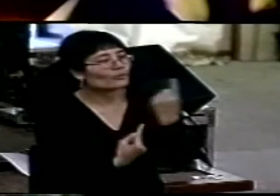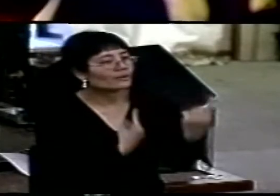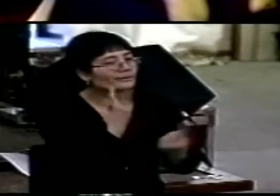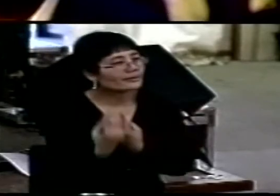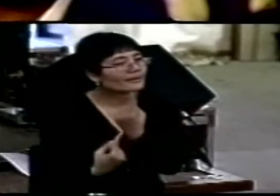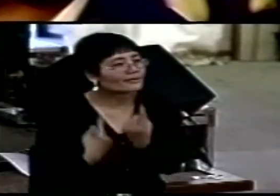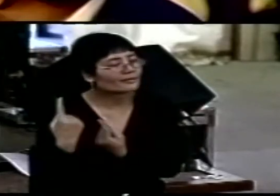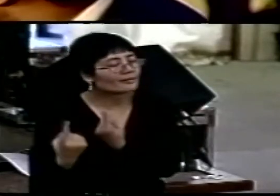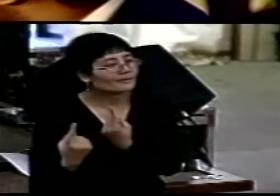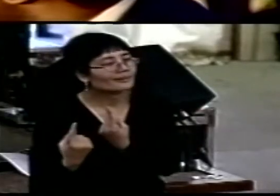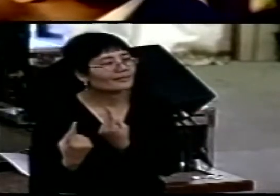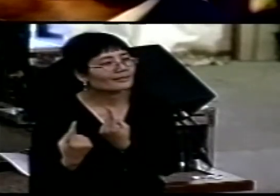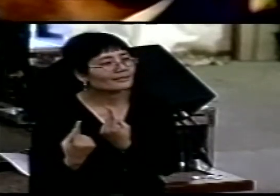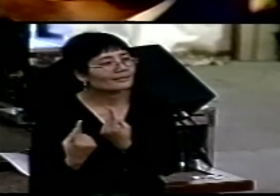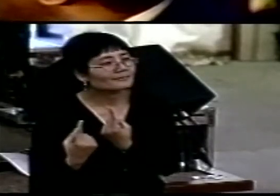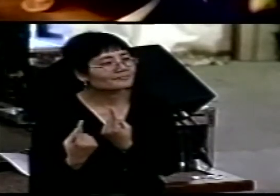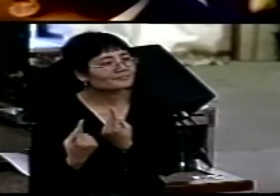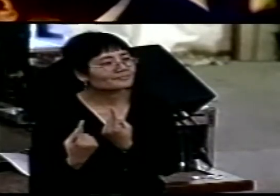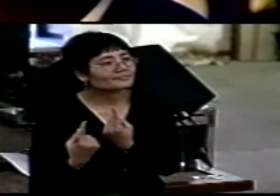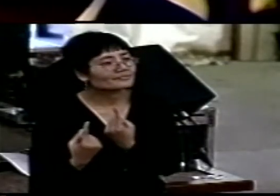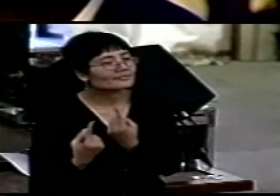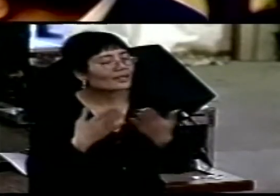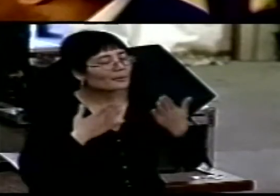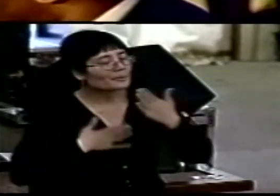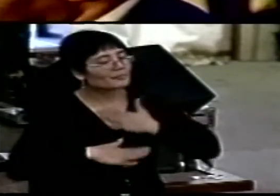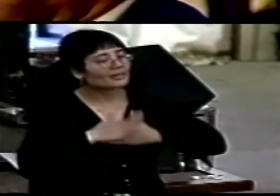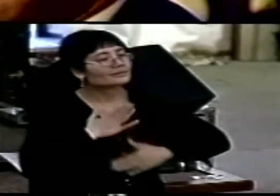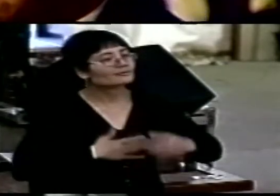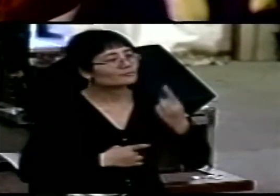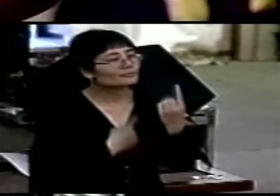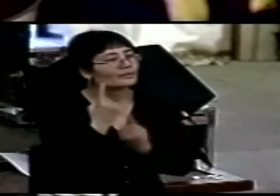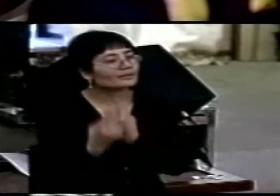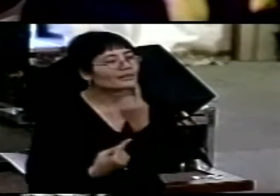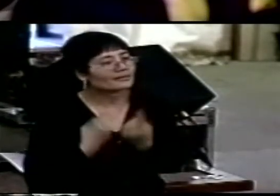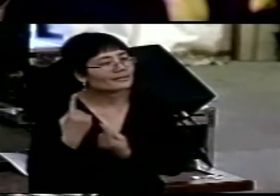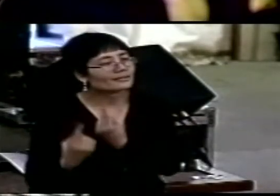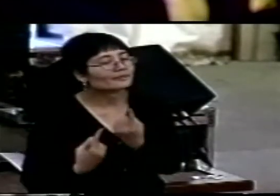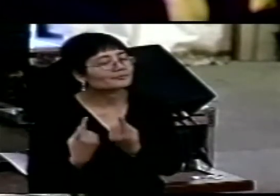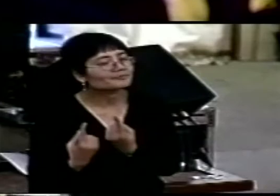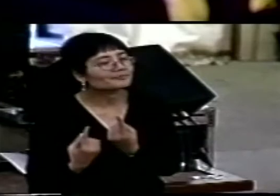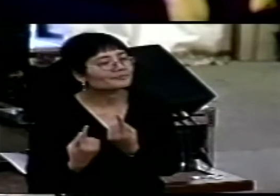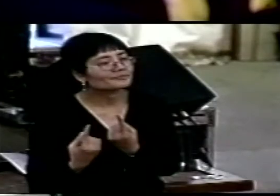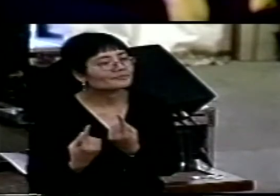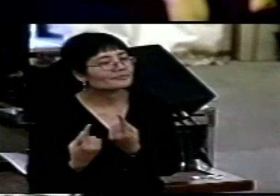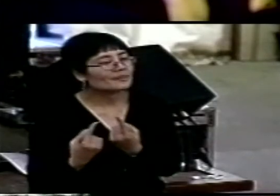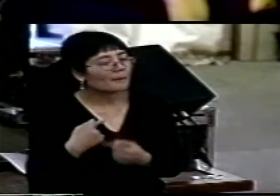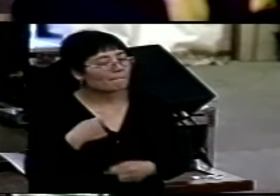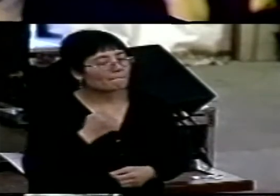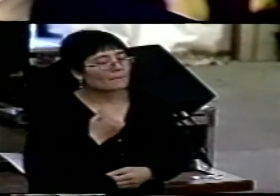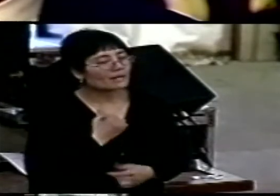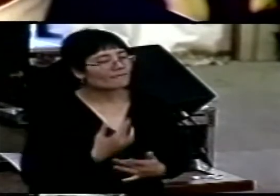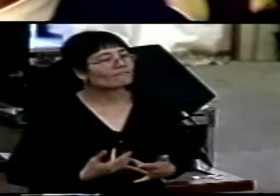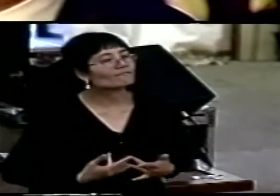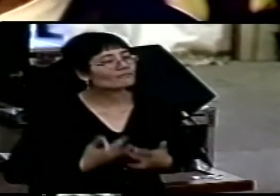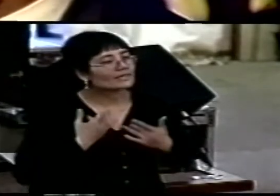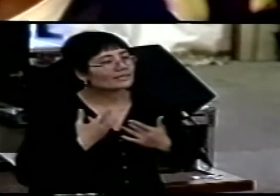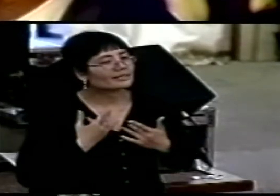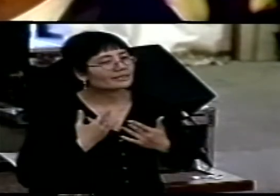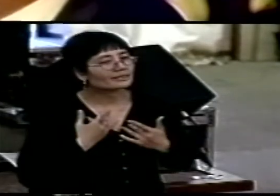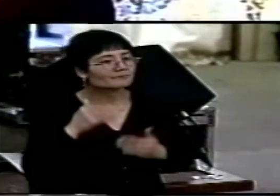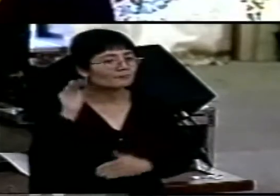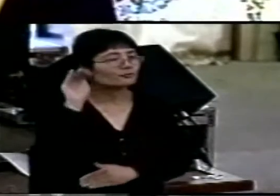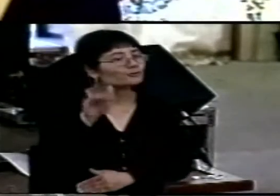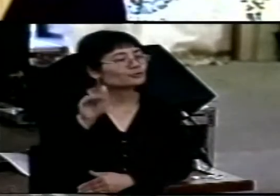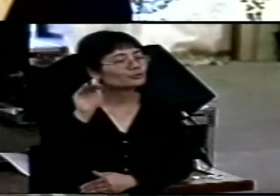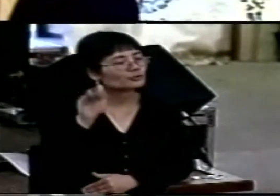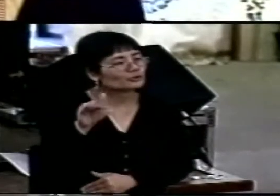political correctness which is having a profound impact on the body of Jesus. In fact my theory is that in the years to come